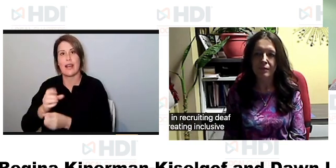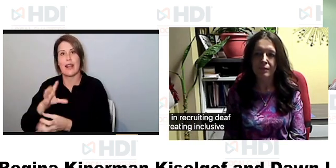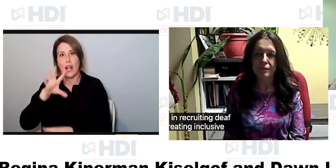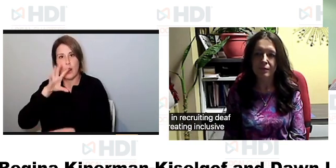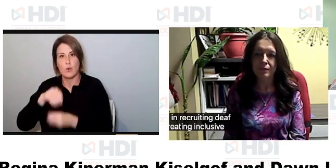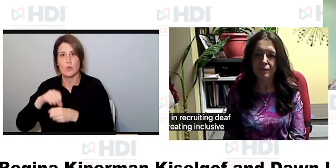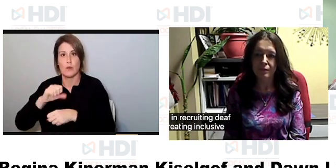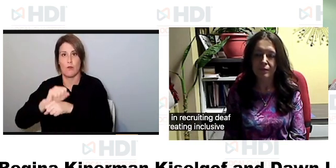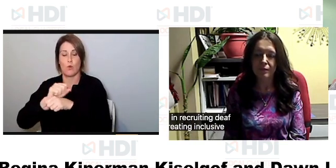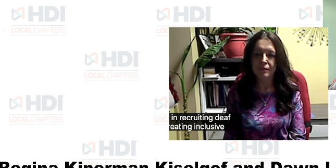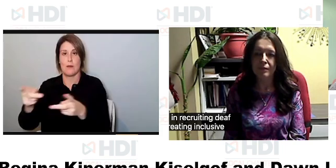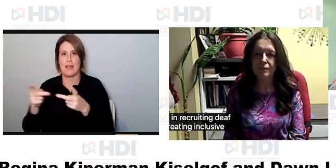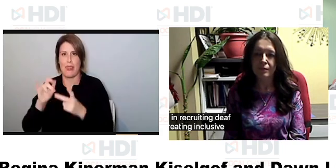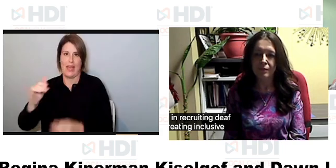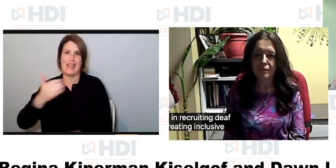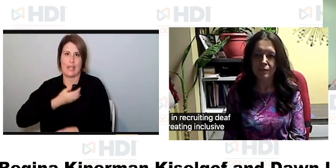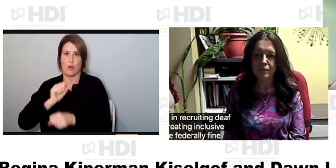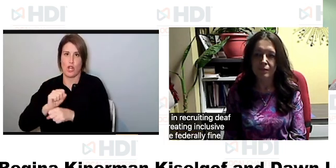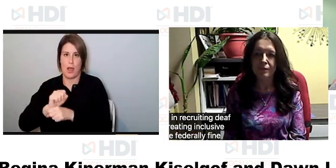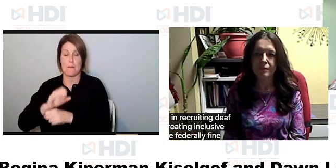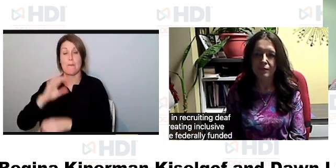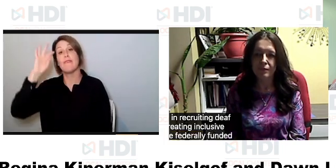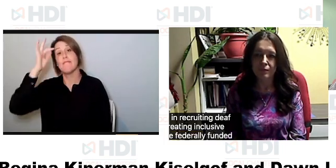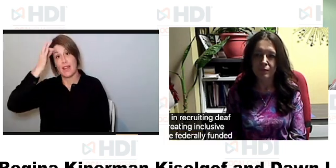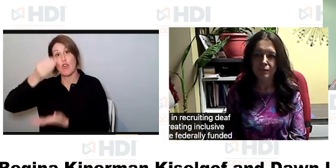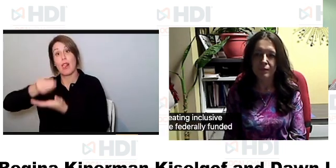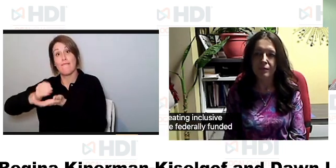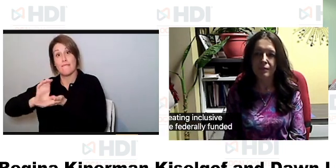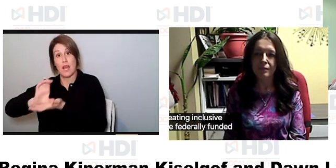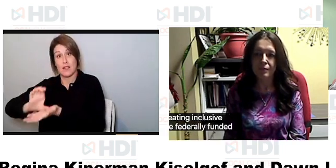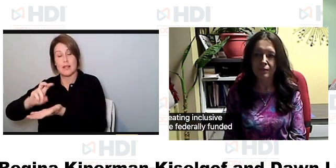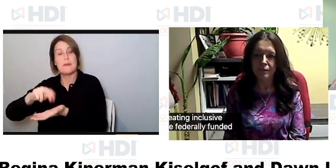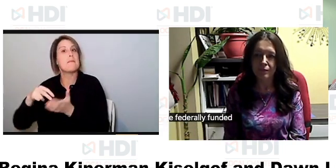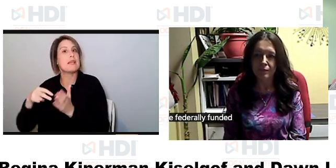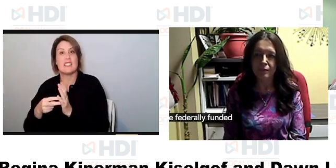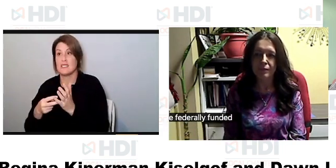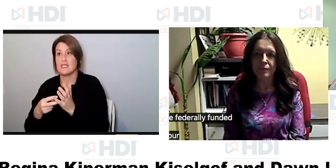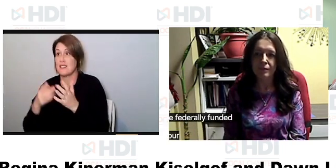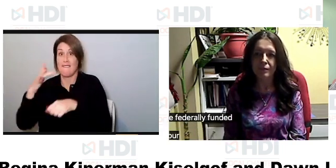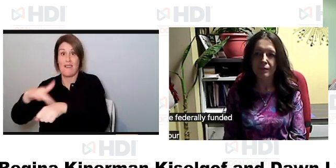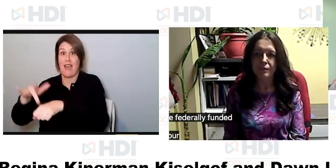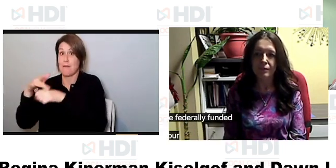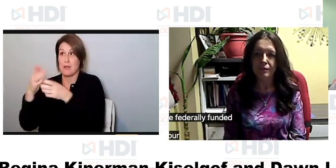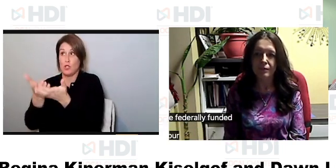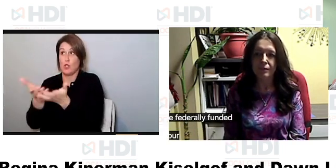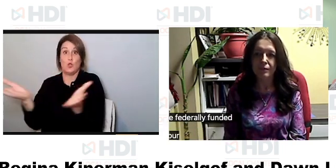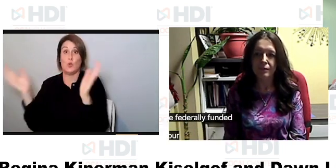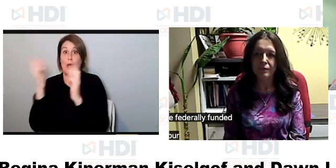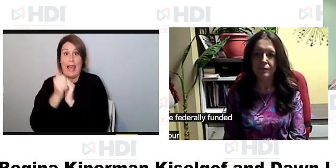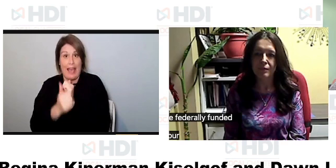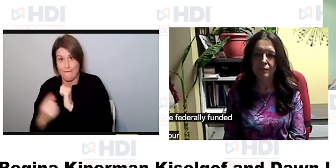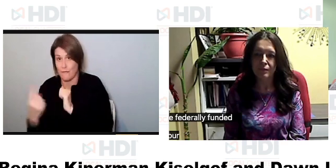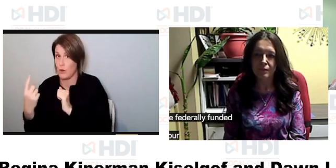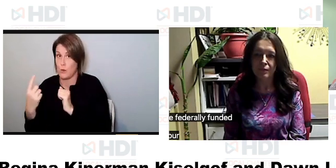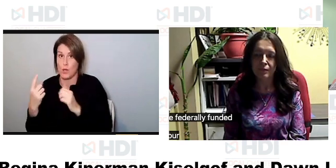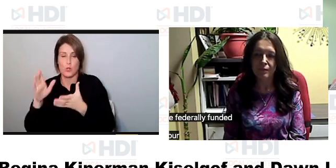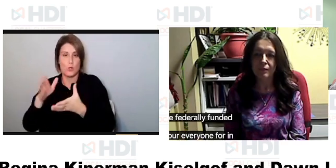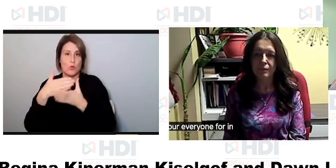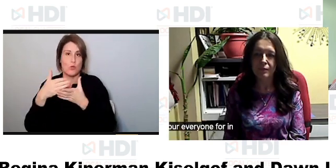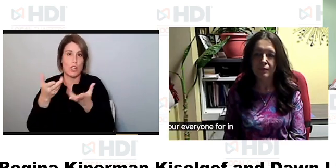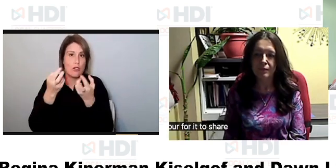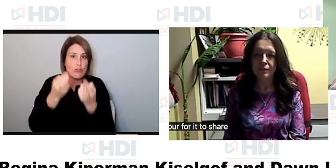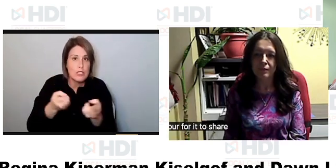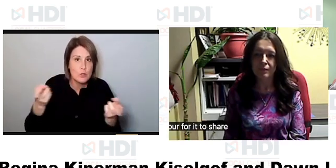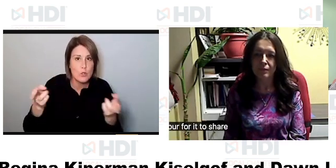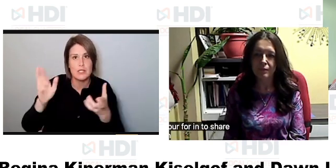that's our job we're federally funded and that means we're available to everyone for in to share resources to